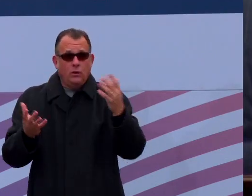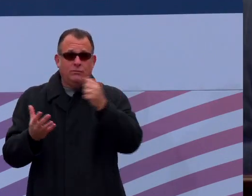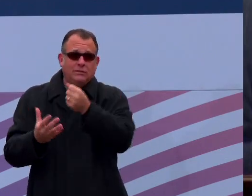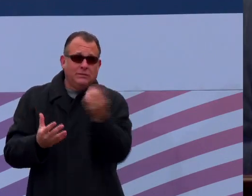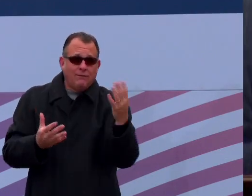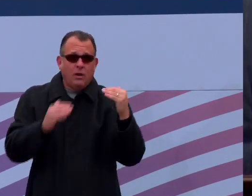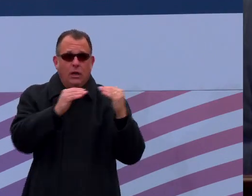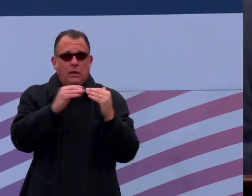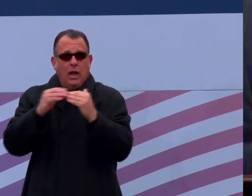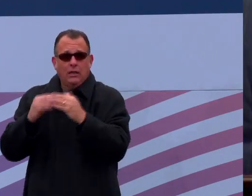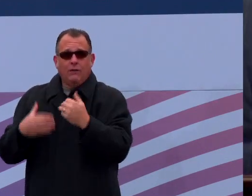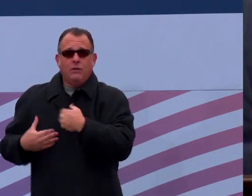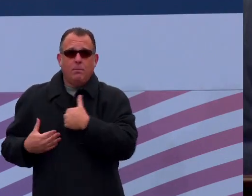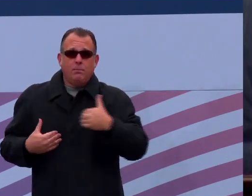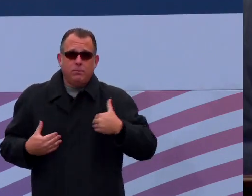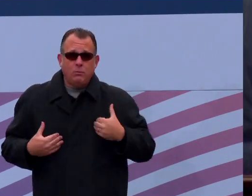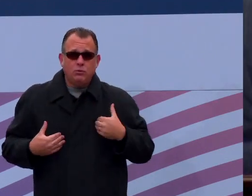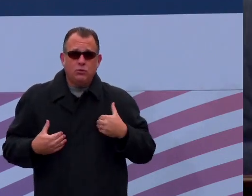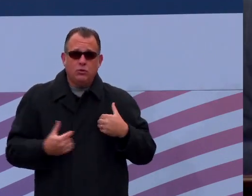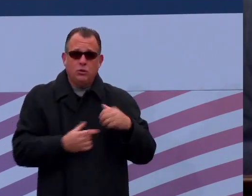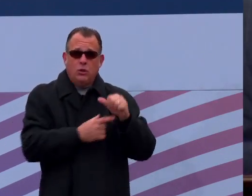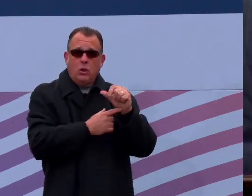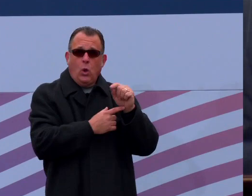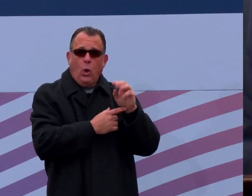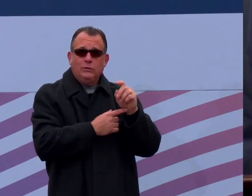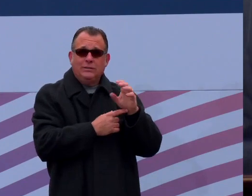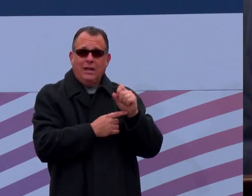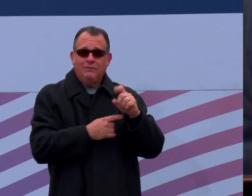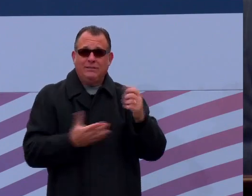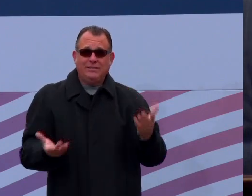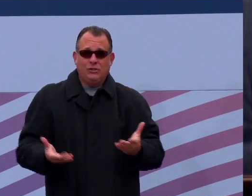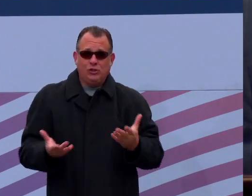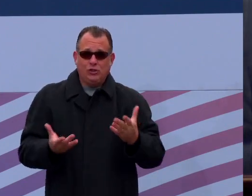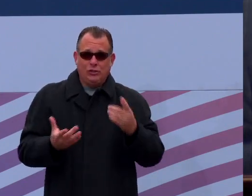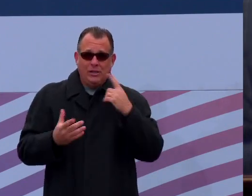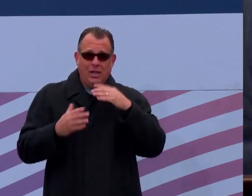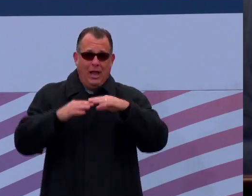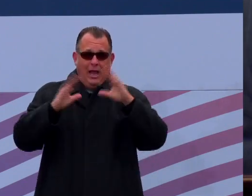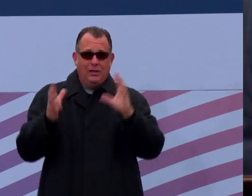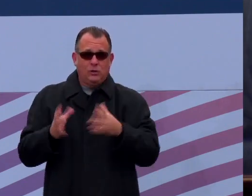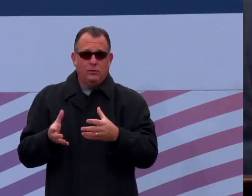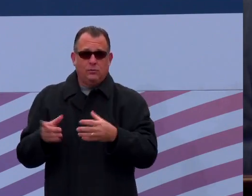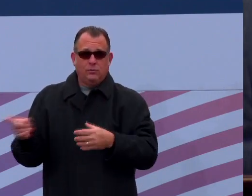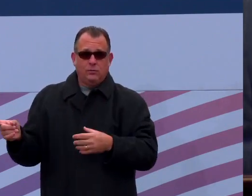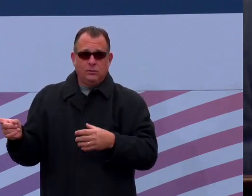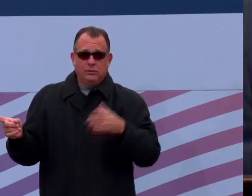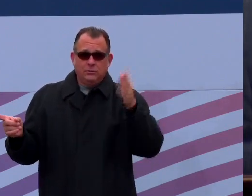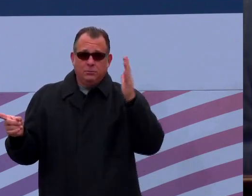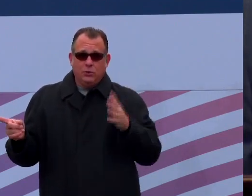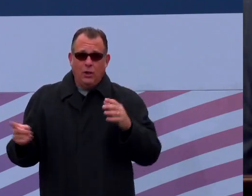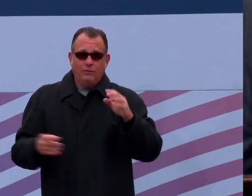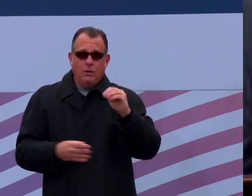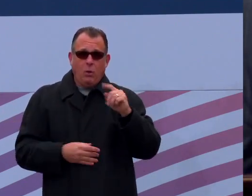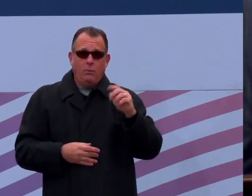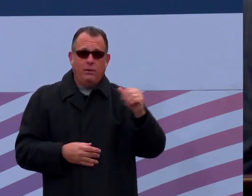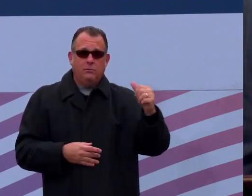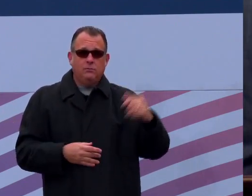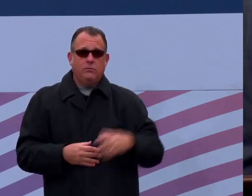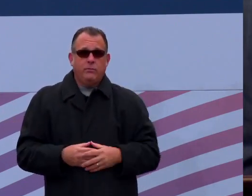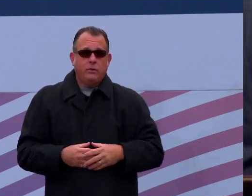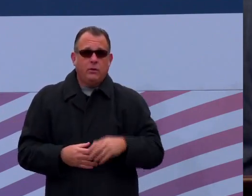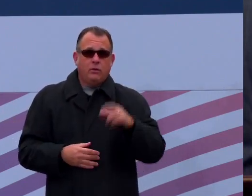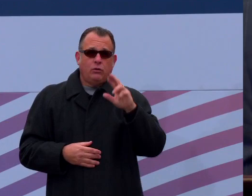-elect Austin Davis here with us today from the State House, including Speaker Mark Rozzi and Democratic Leader Joanna McClinton.